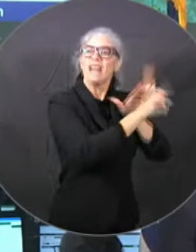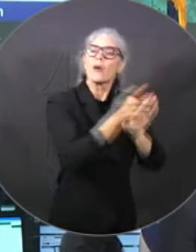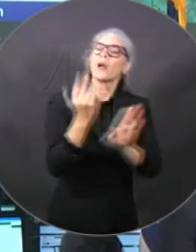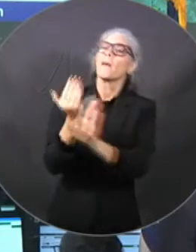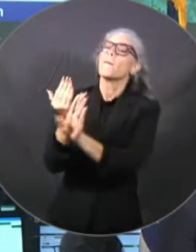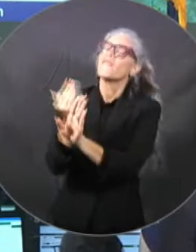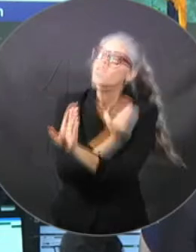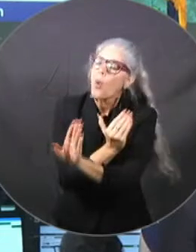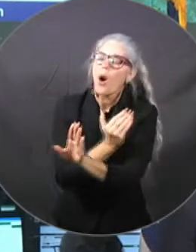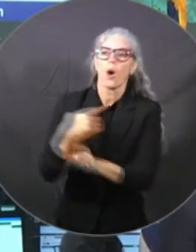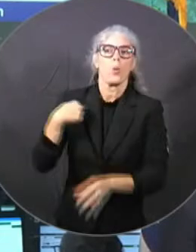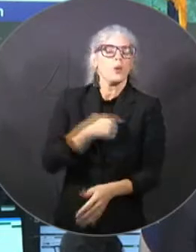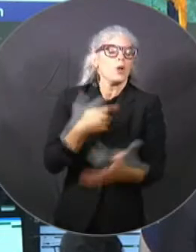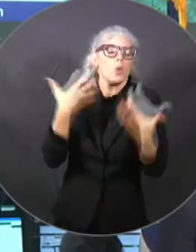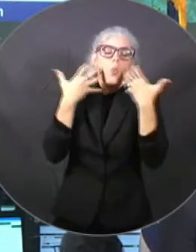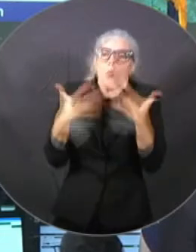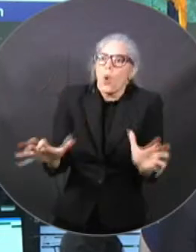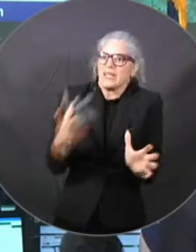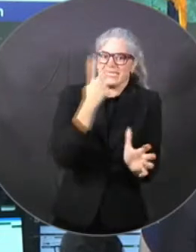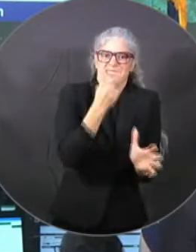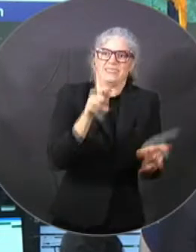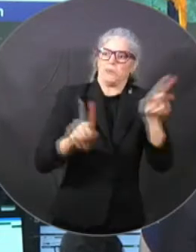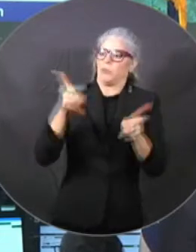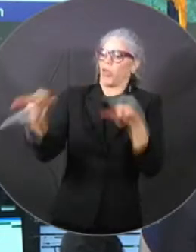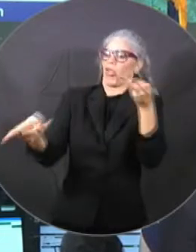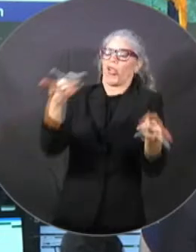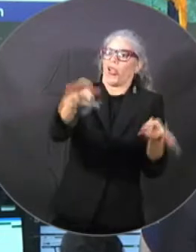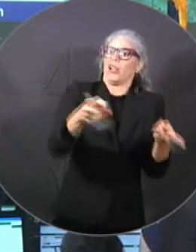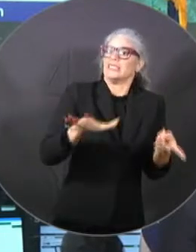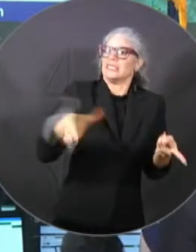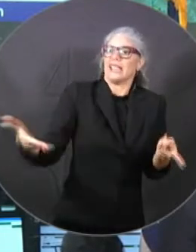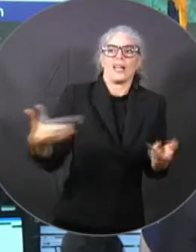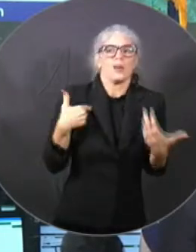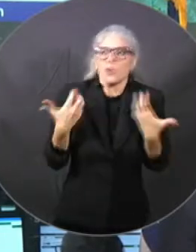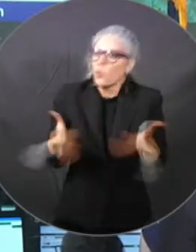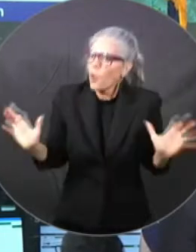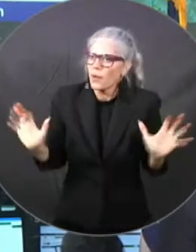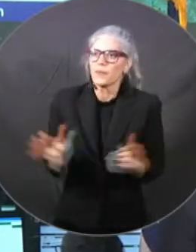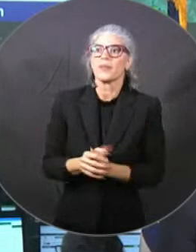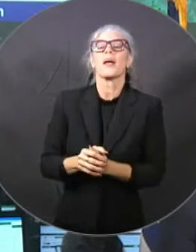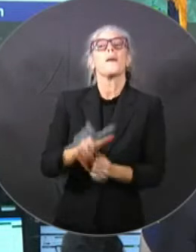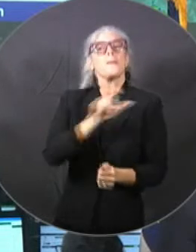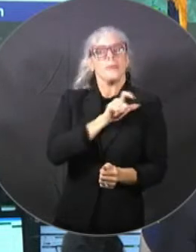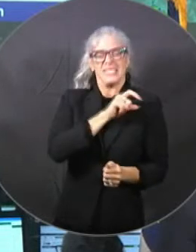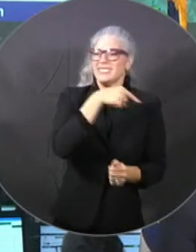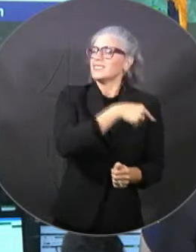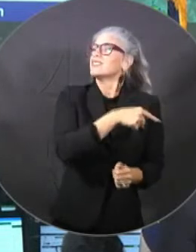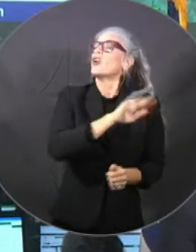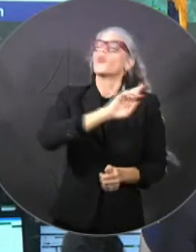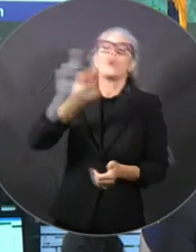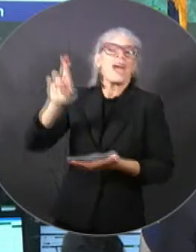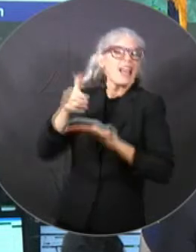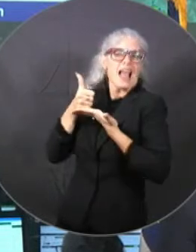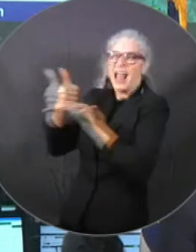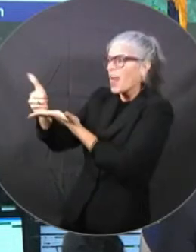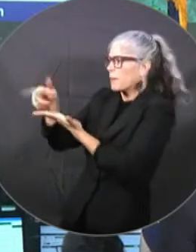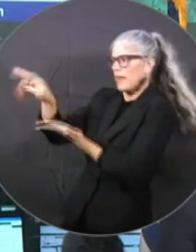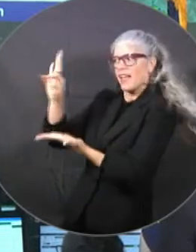but the ag law enforcement will be there and also there to help your local sheriff's office recover as needed.